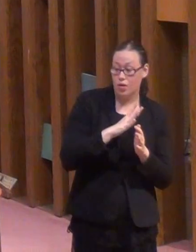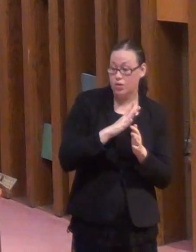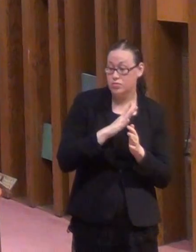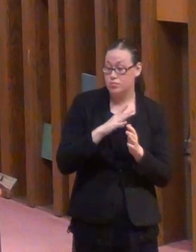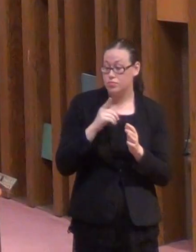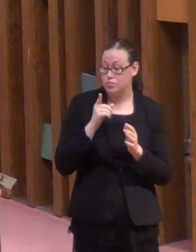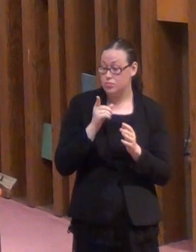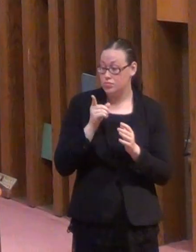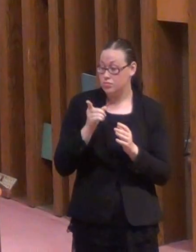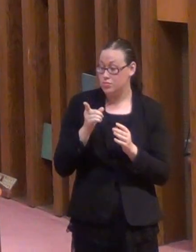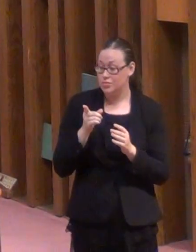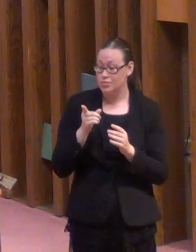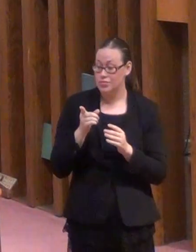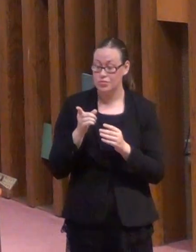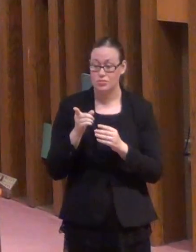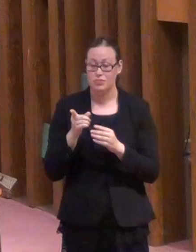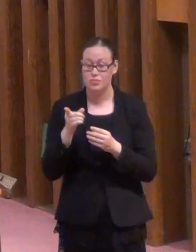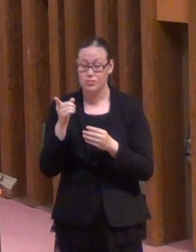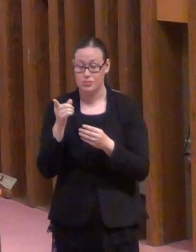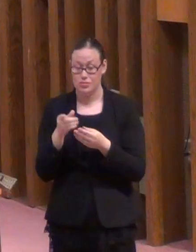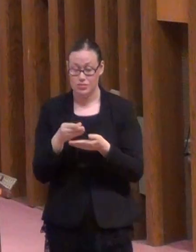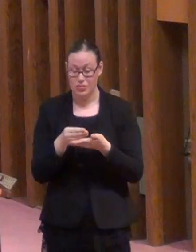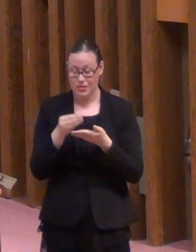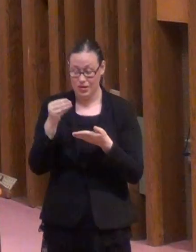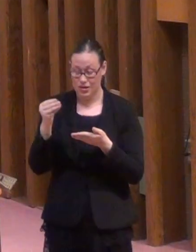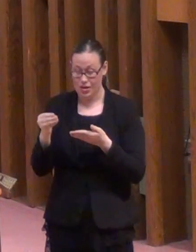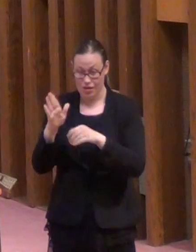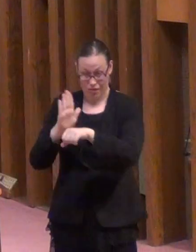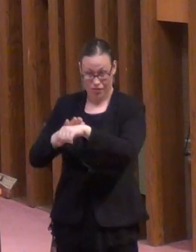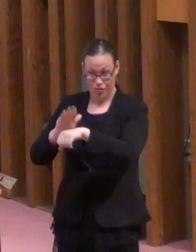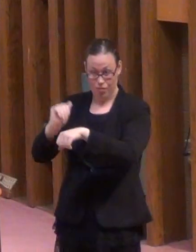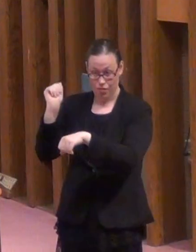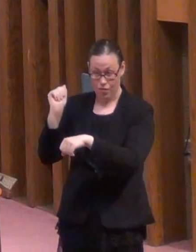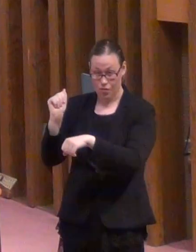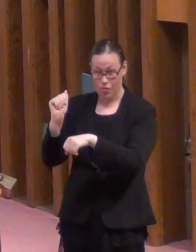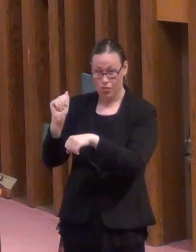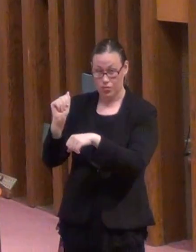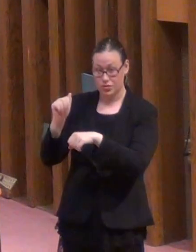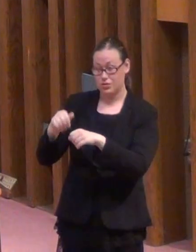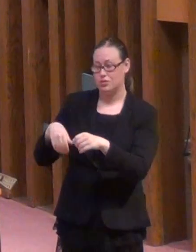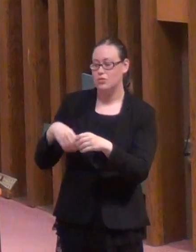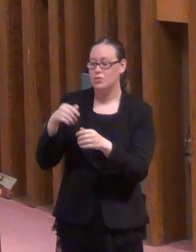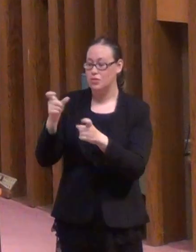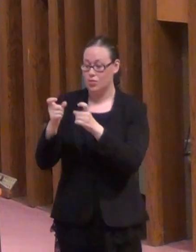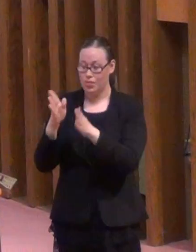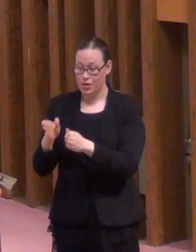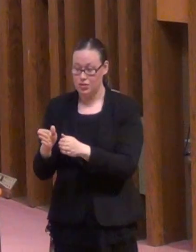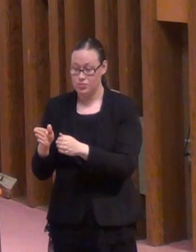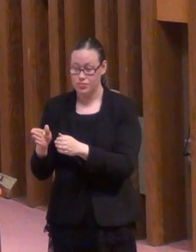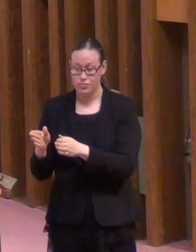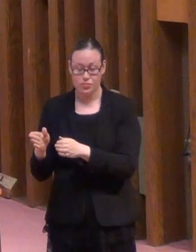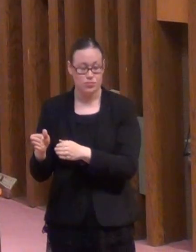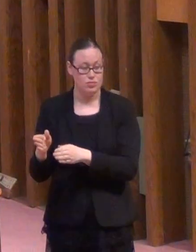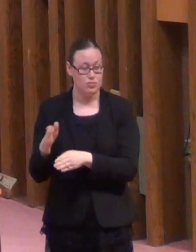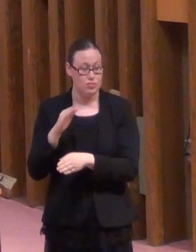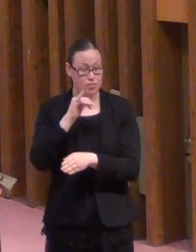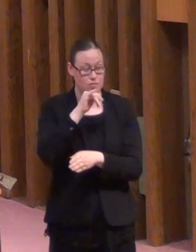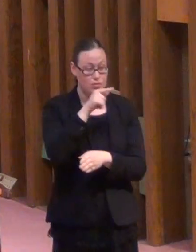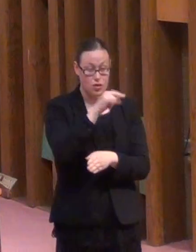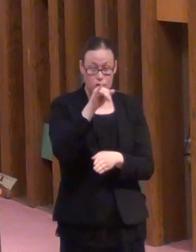All week, Joanne's been hoping to get a pink slip from her doctors, crutch-wise. Well, praise God, you got it.